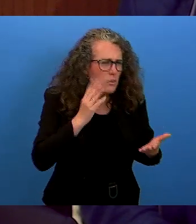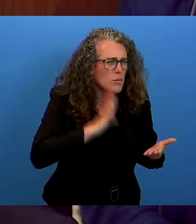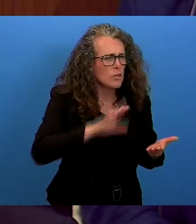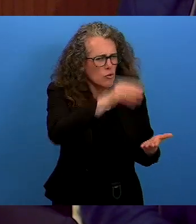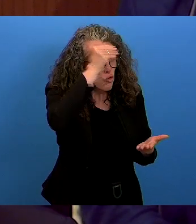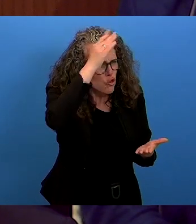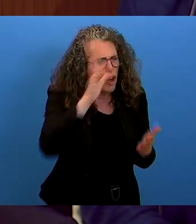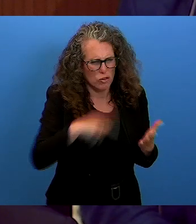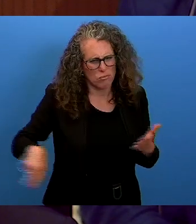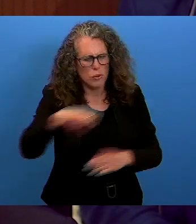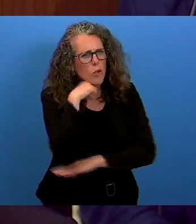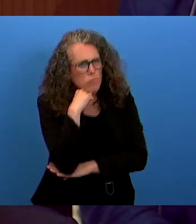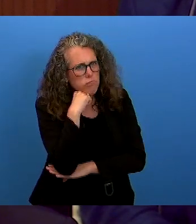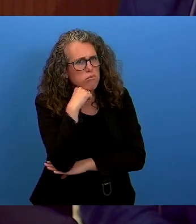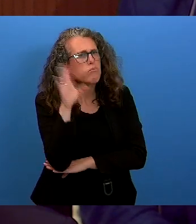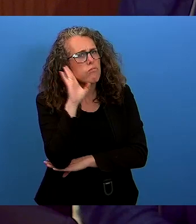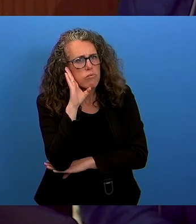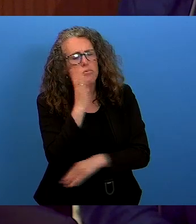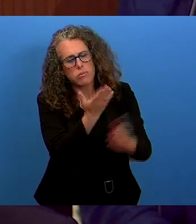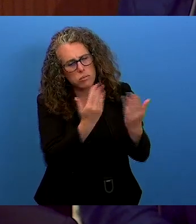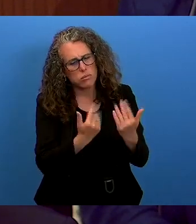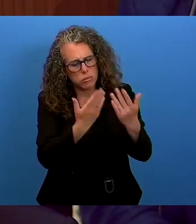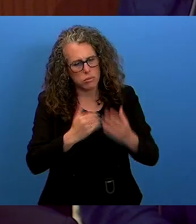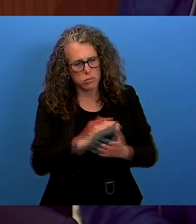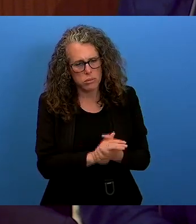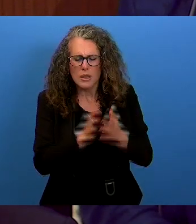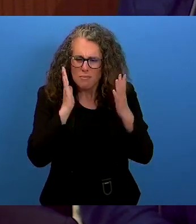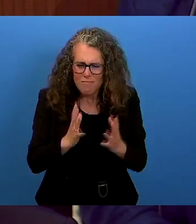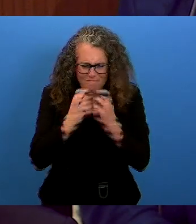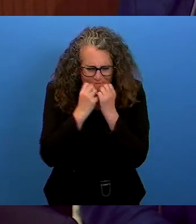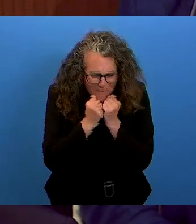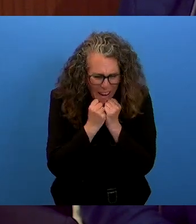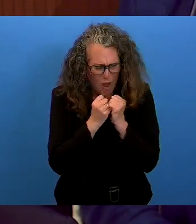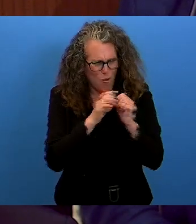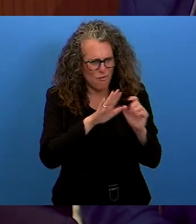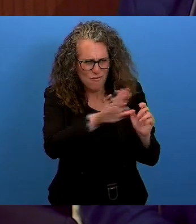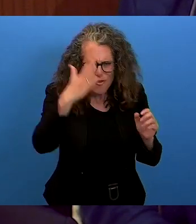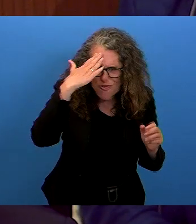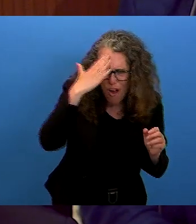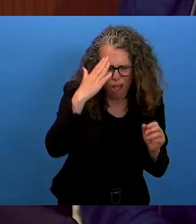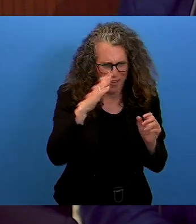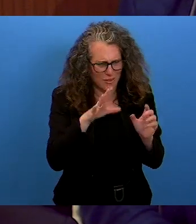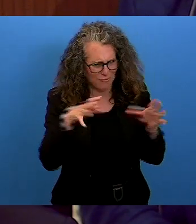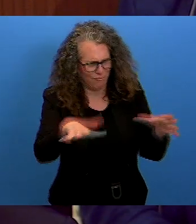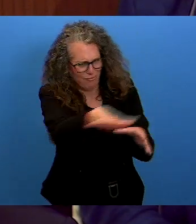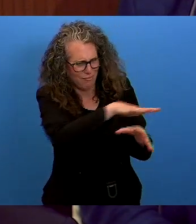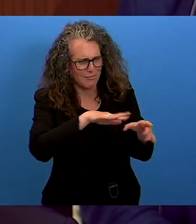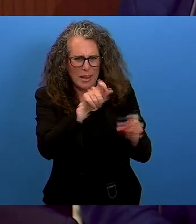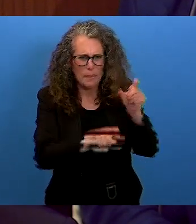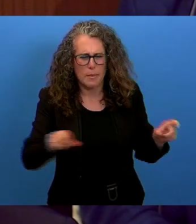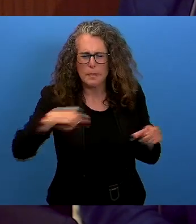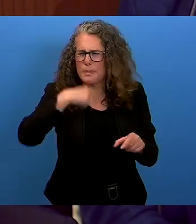It is crucial to value and honor the knowledge and perspectives of indigenous peoples. To take just one